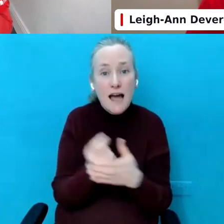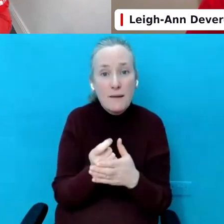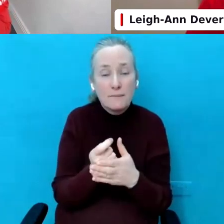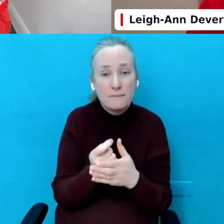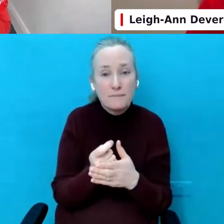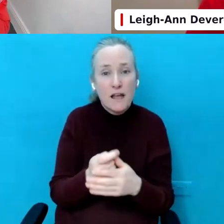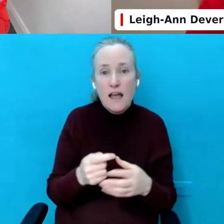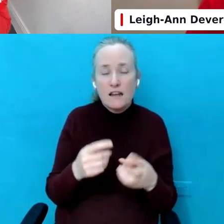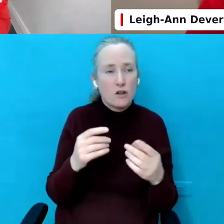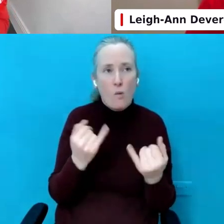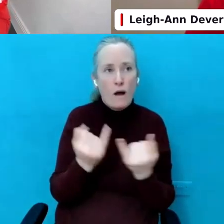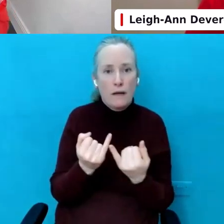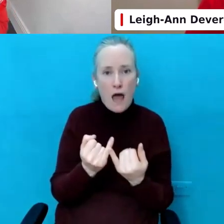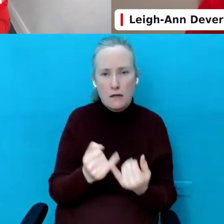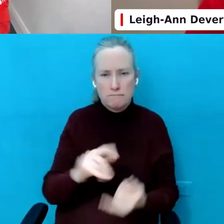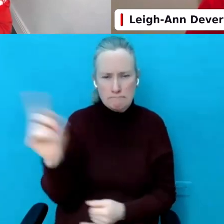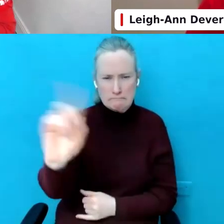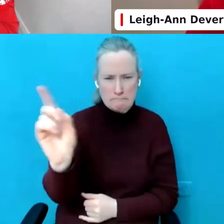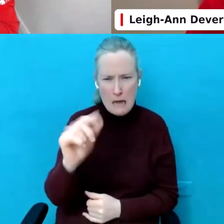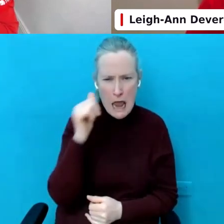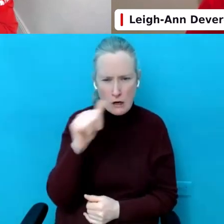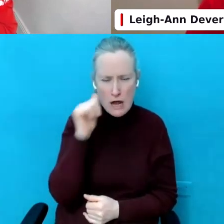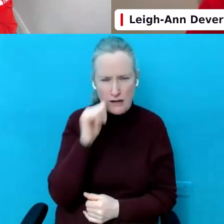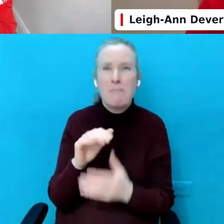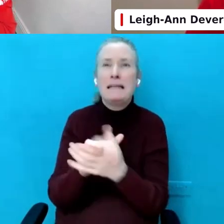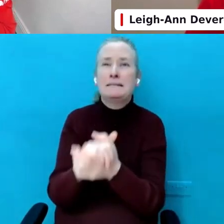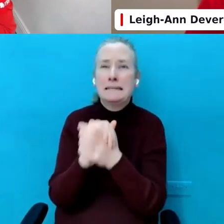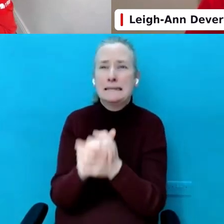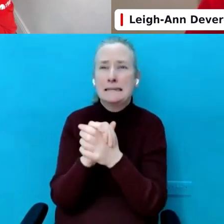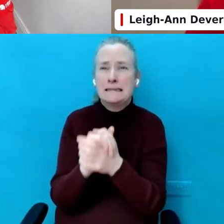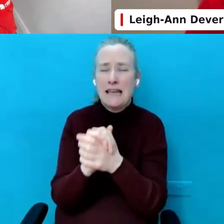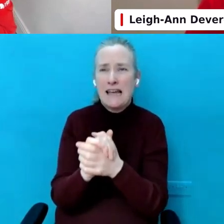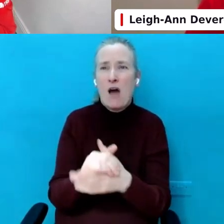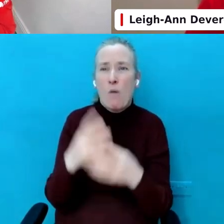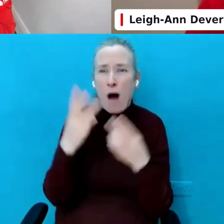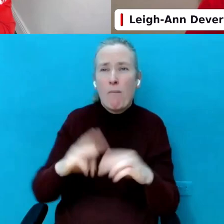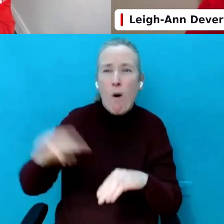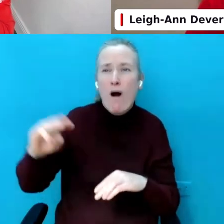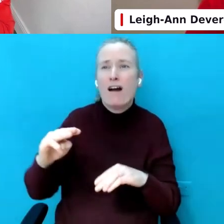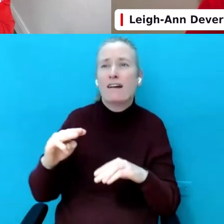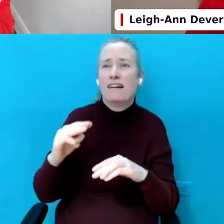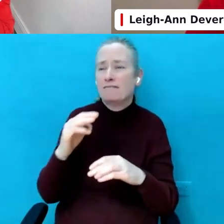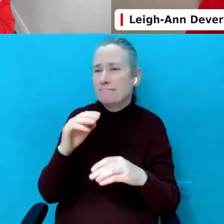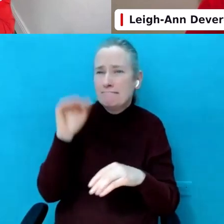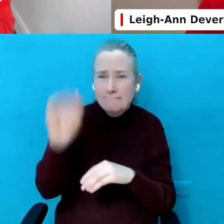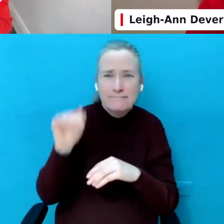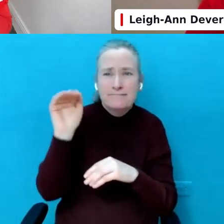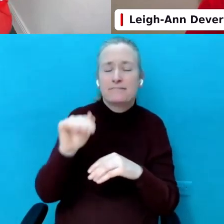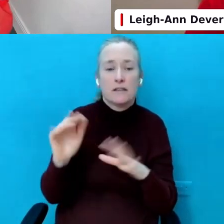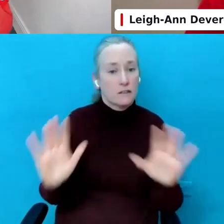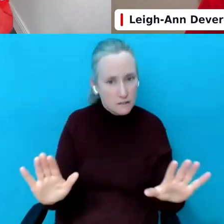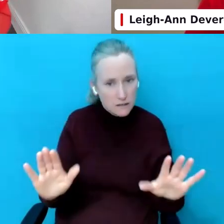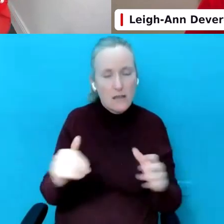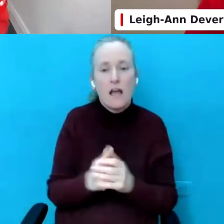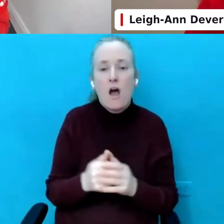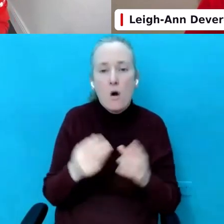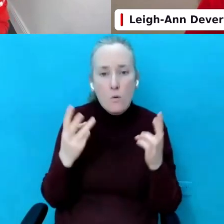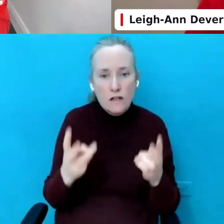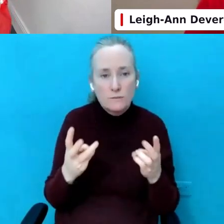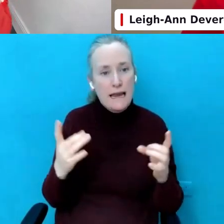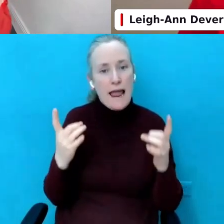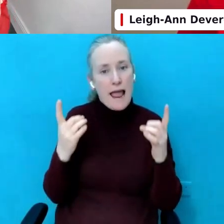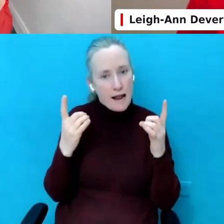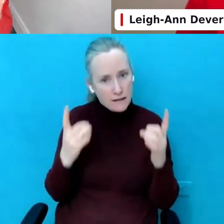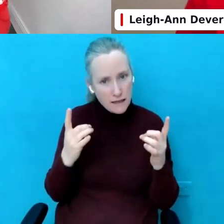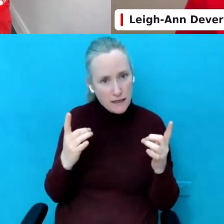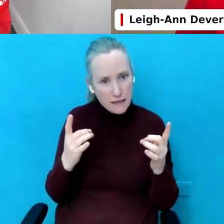like the forbidden fruit where they're begging for five more minutes every 15 minutes. You know, we want it to be a healthy part